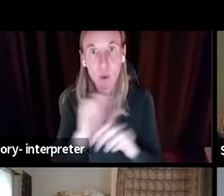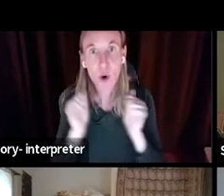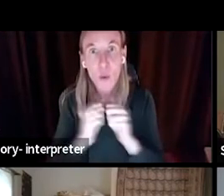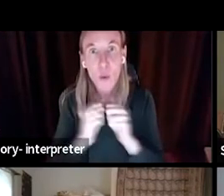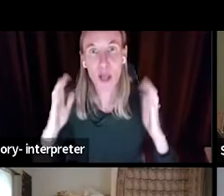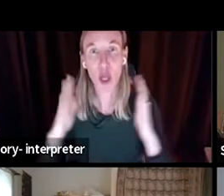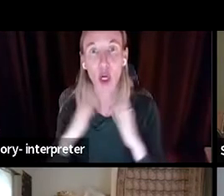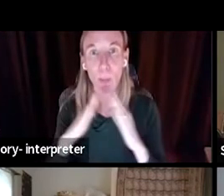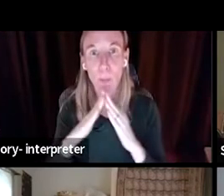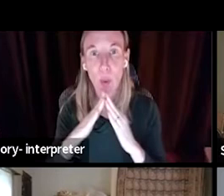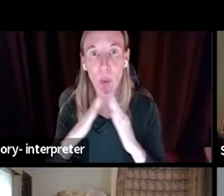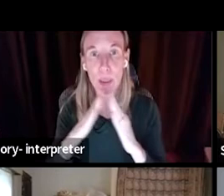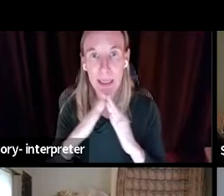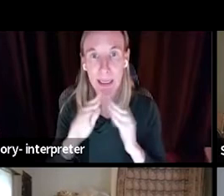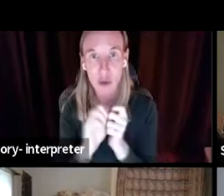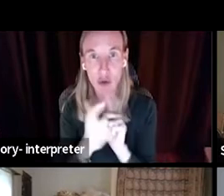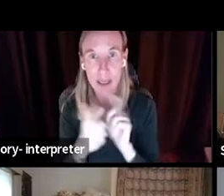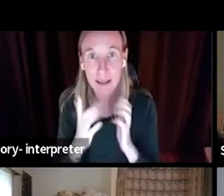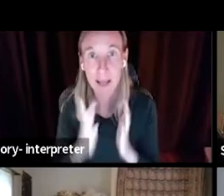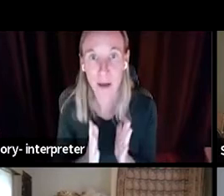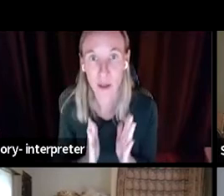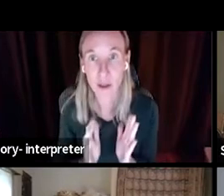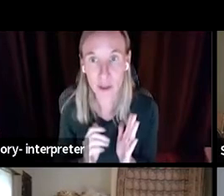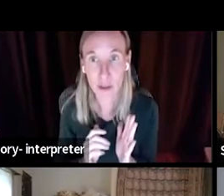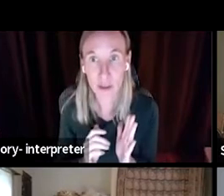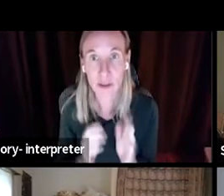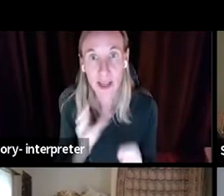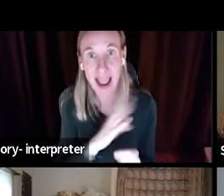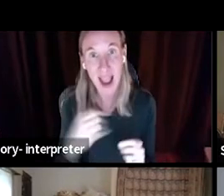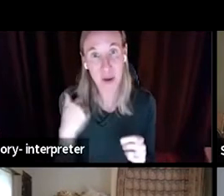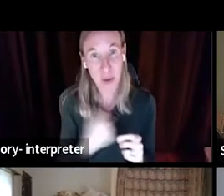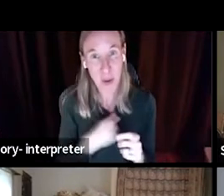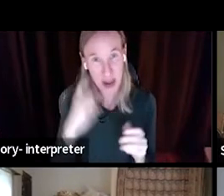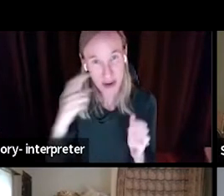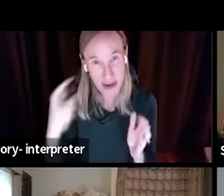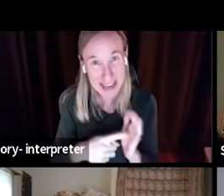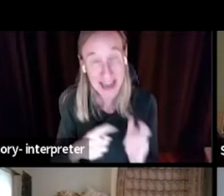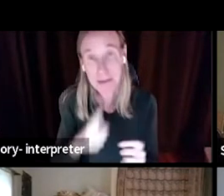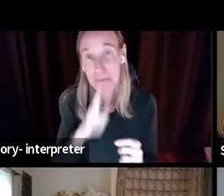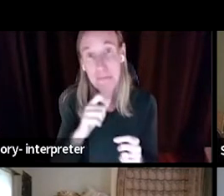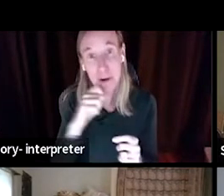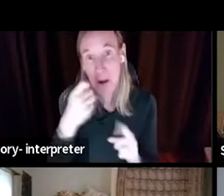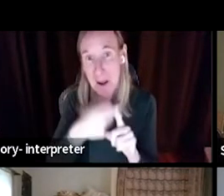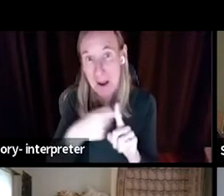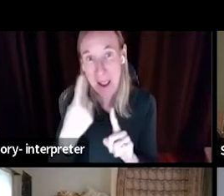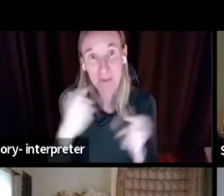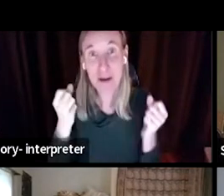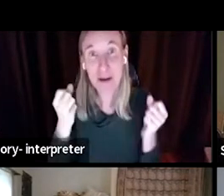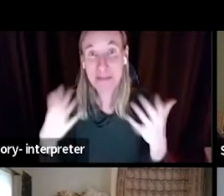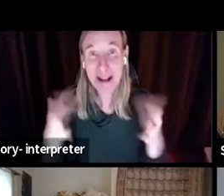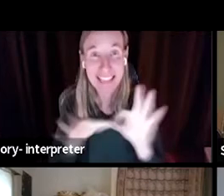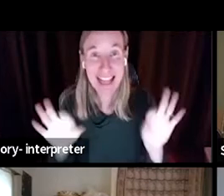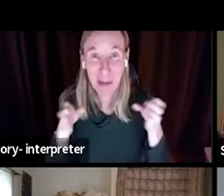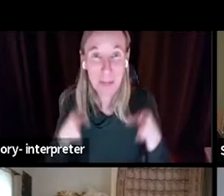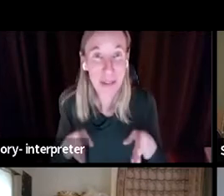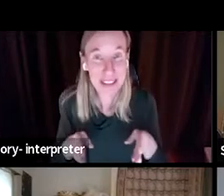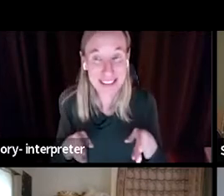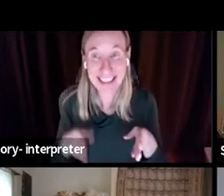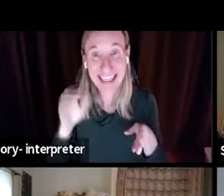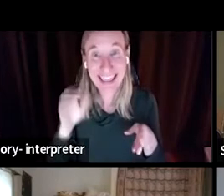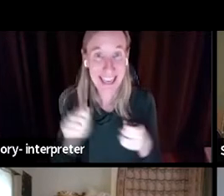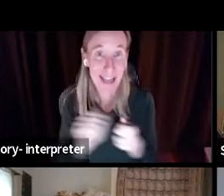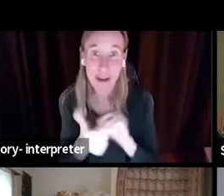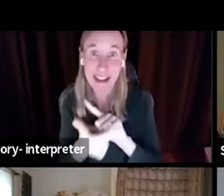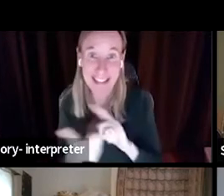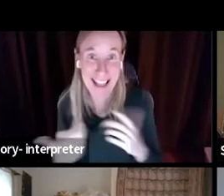translators. And we also recognize that not every multilingual person can translate.